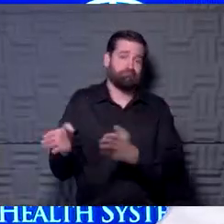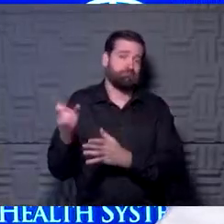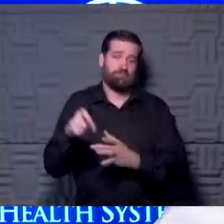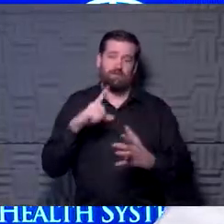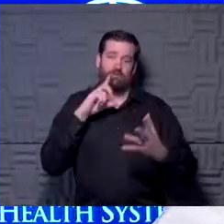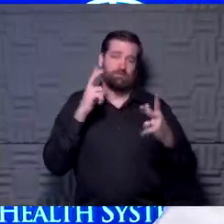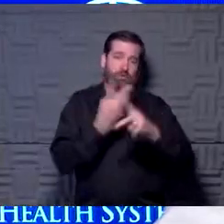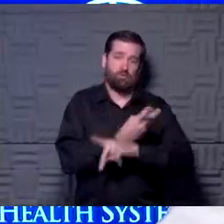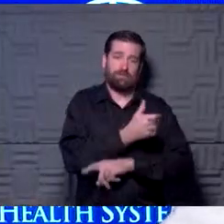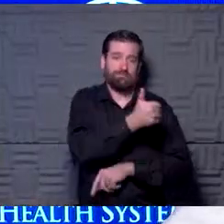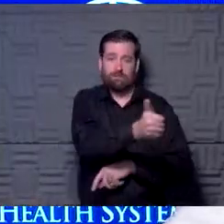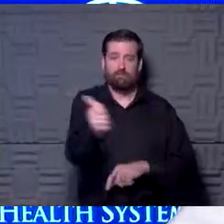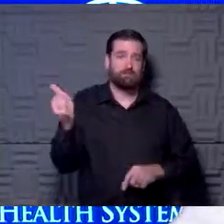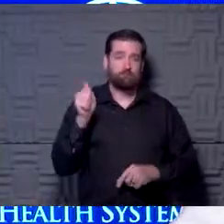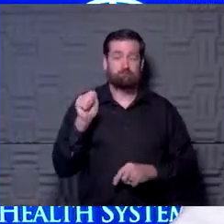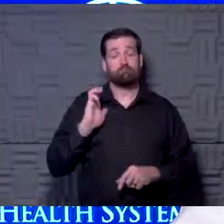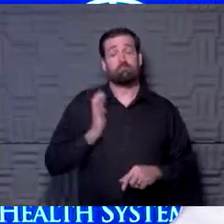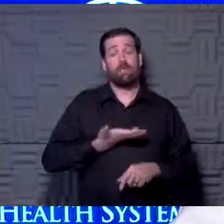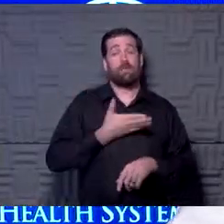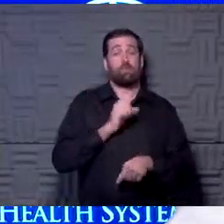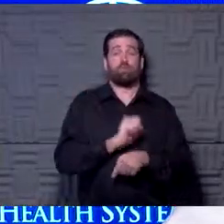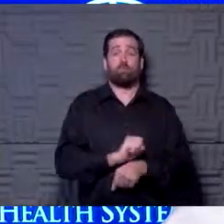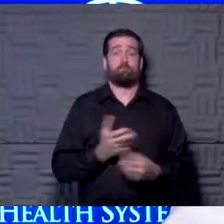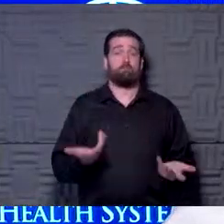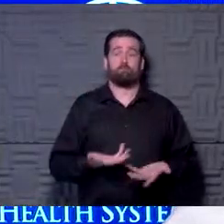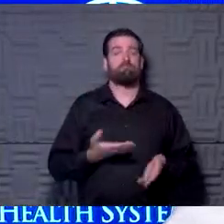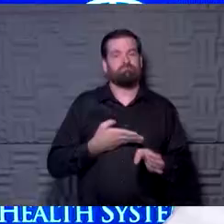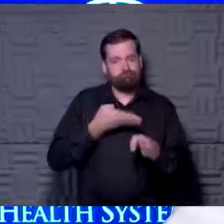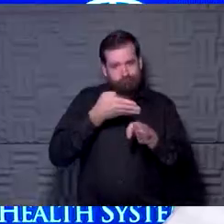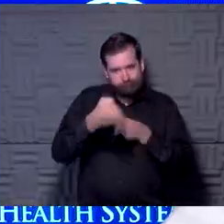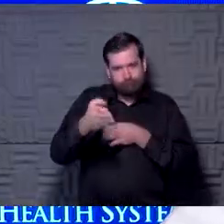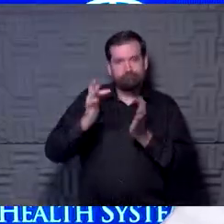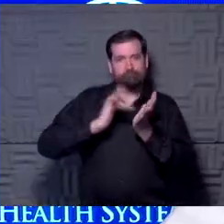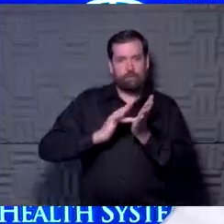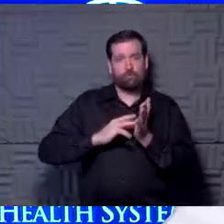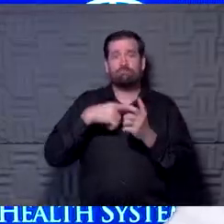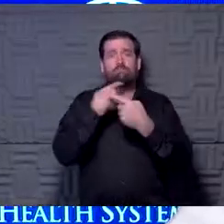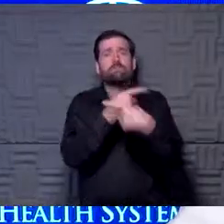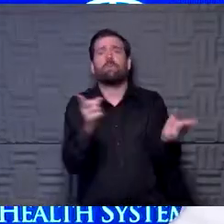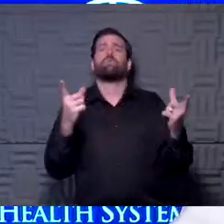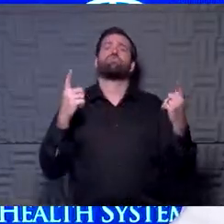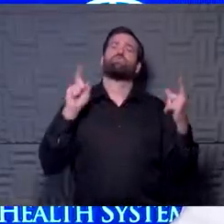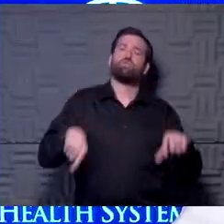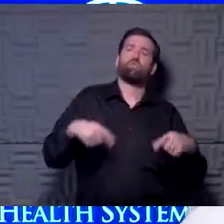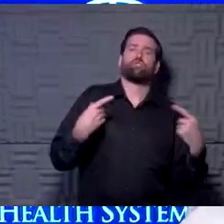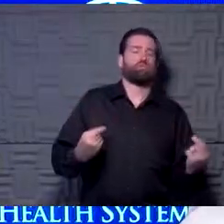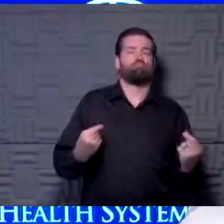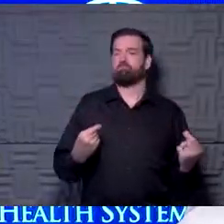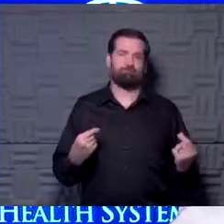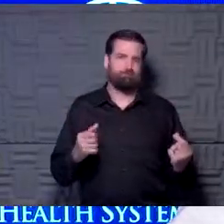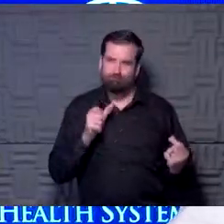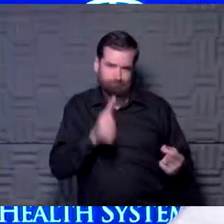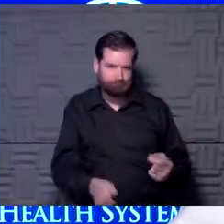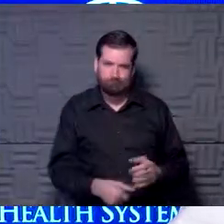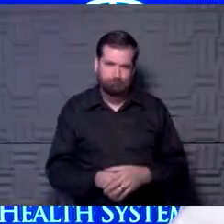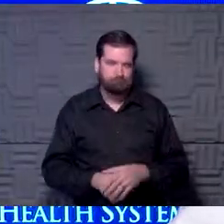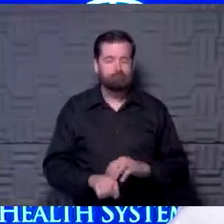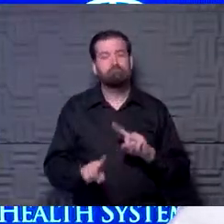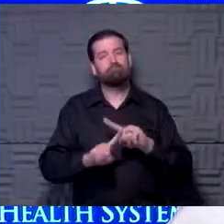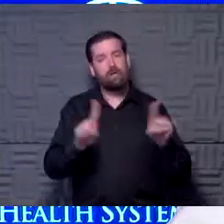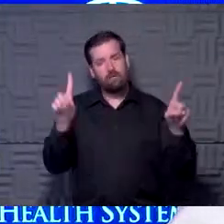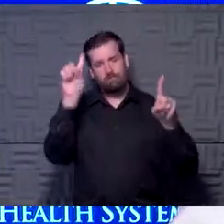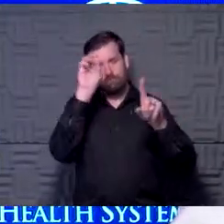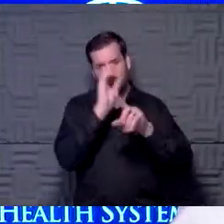define on their own. Our job is to stay in our medical lane. We're not going to tell you what to do, but we're going to tell you this is the information